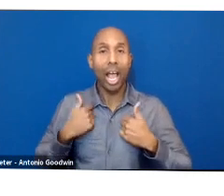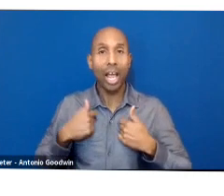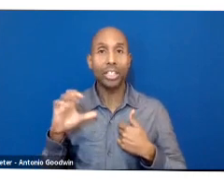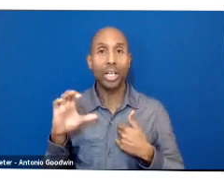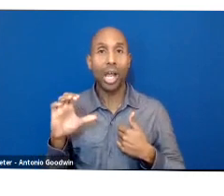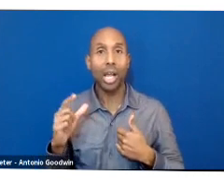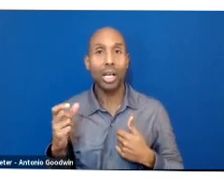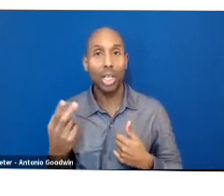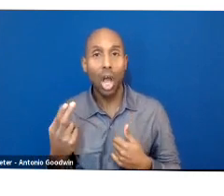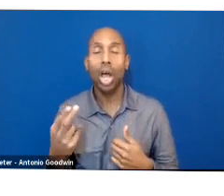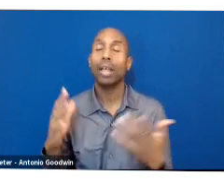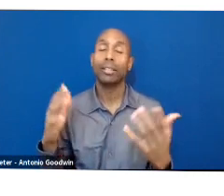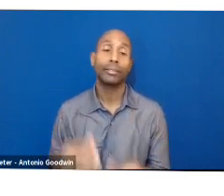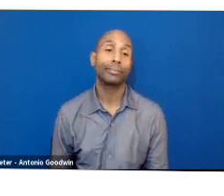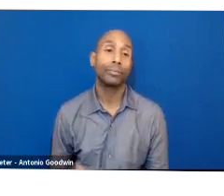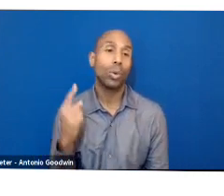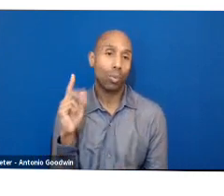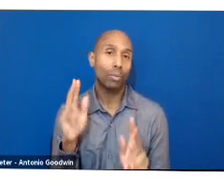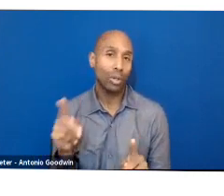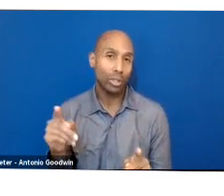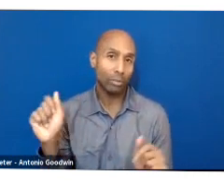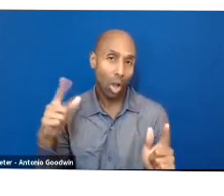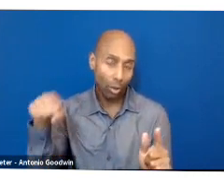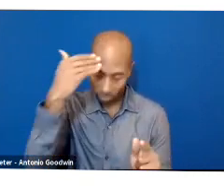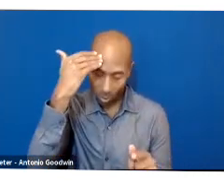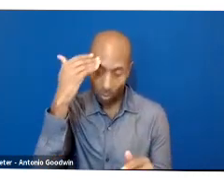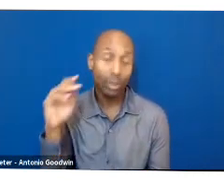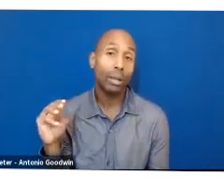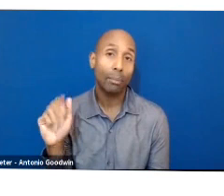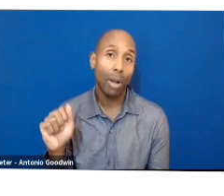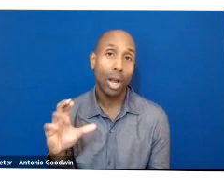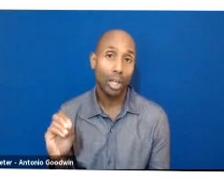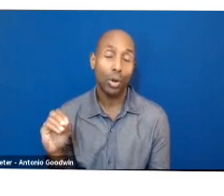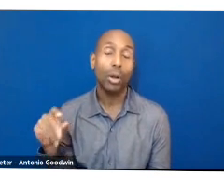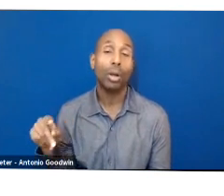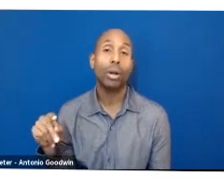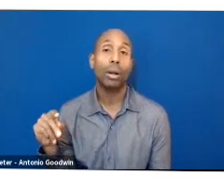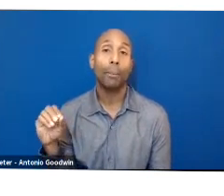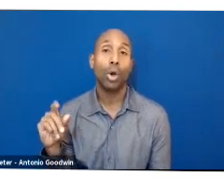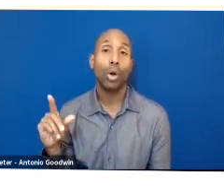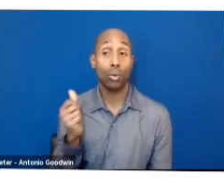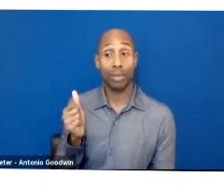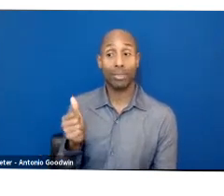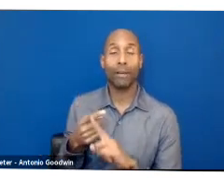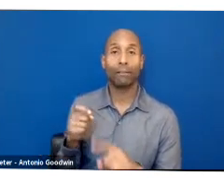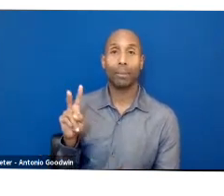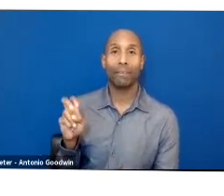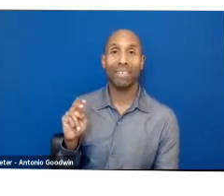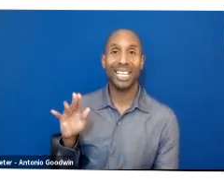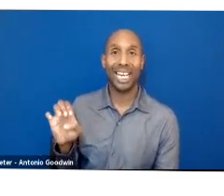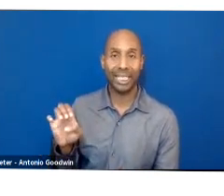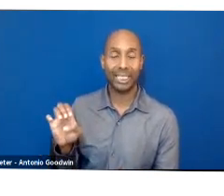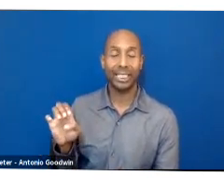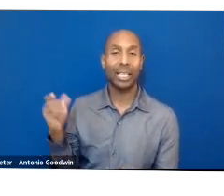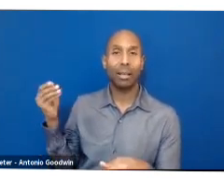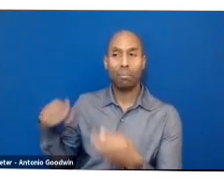And so an explorer that I'm sure you all have heard of Marco Polo was a Venetian merchant explorer and writer who visited India in the